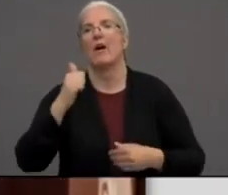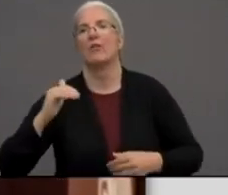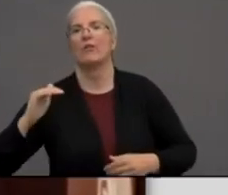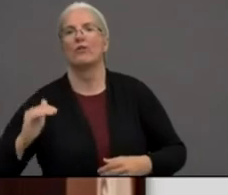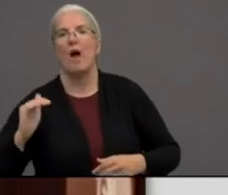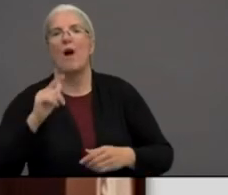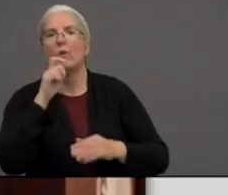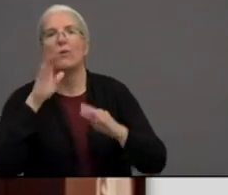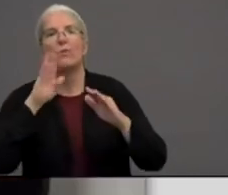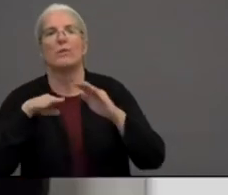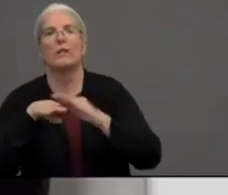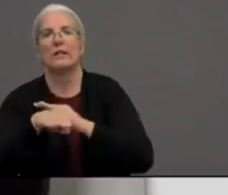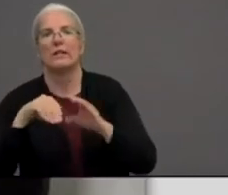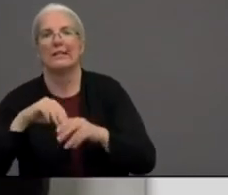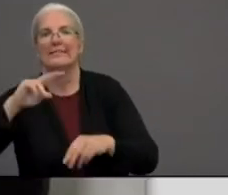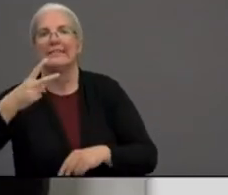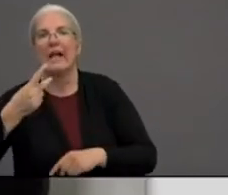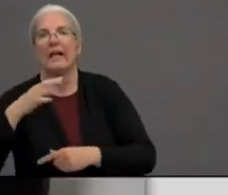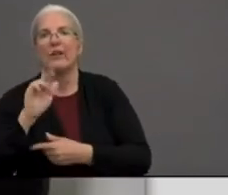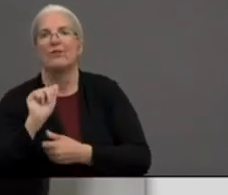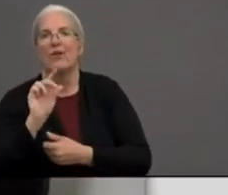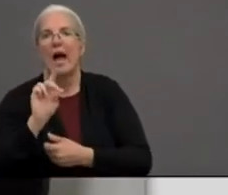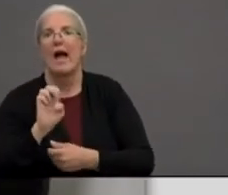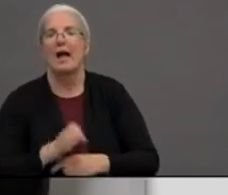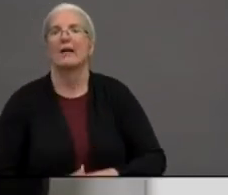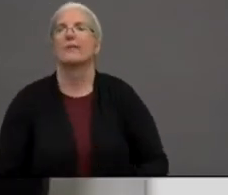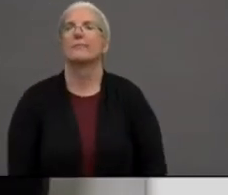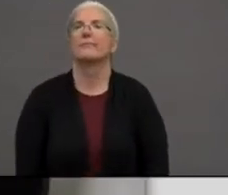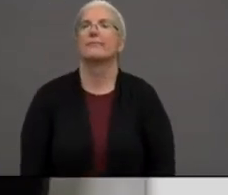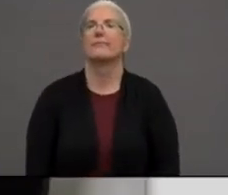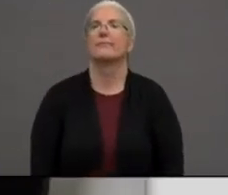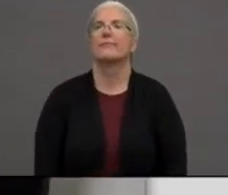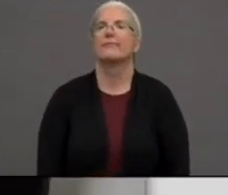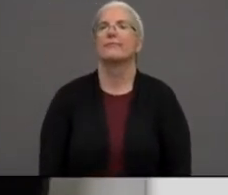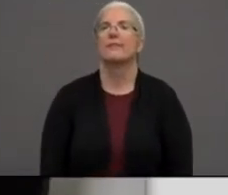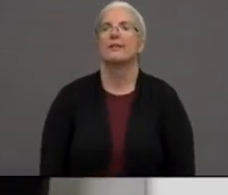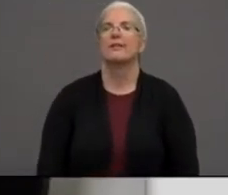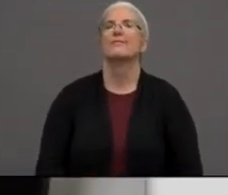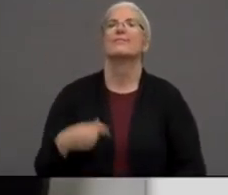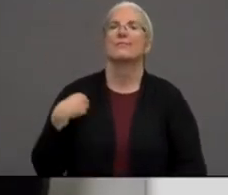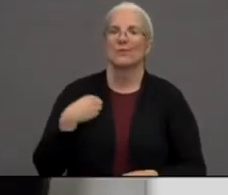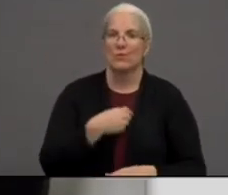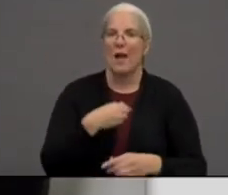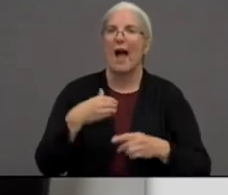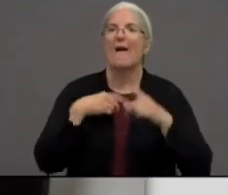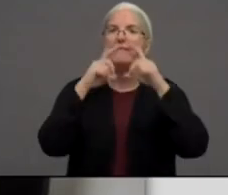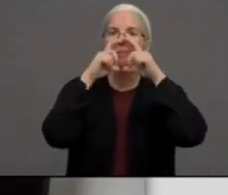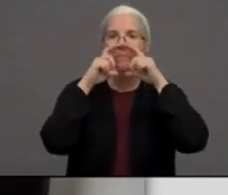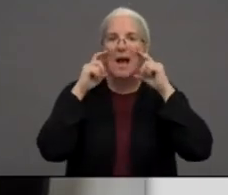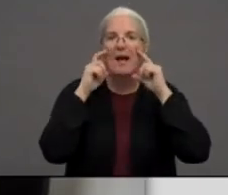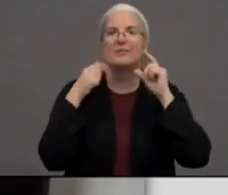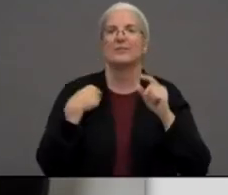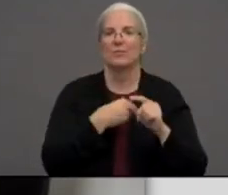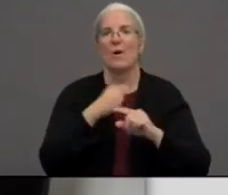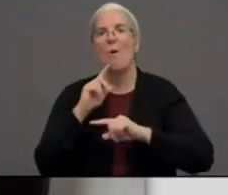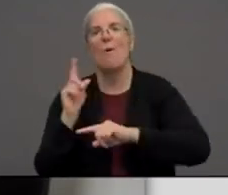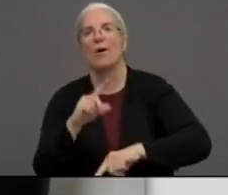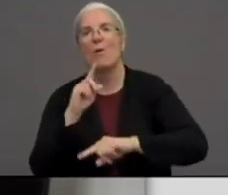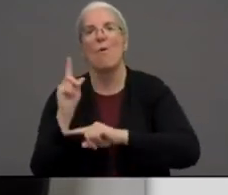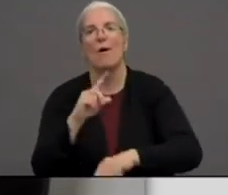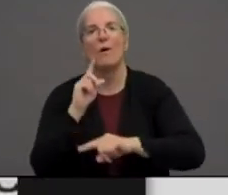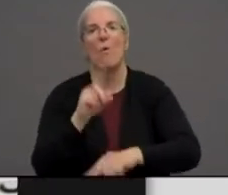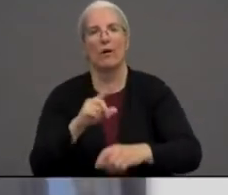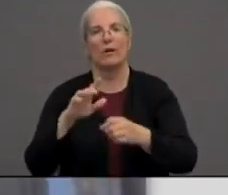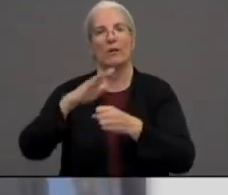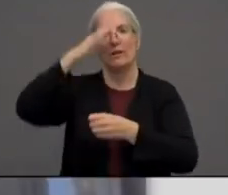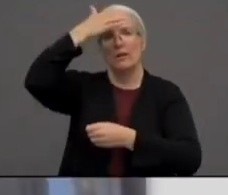very cool masks to wear. He does. He's got some new cool masks. We even ordered face shields, so he's got all the